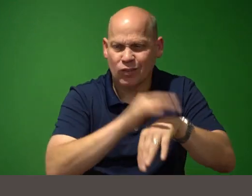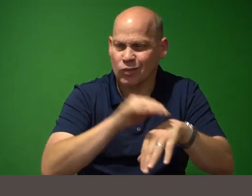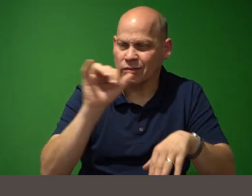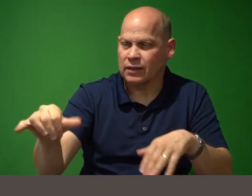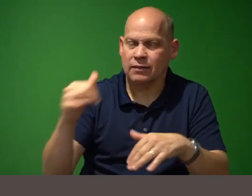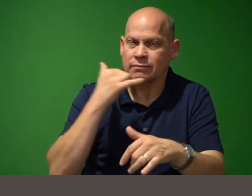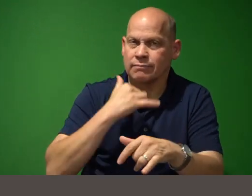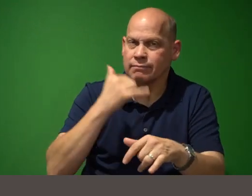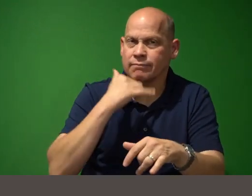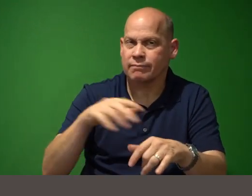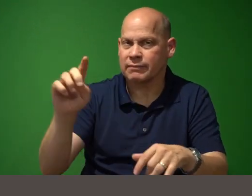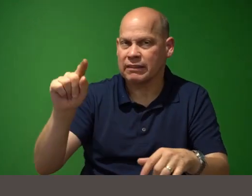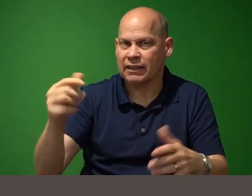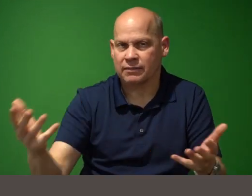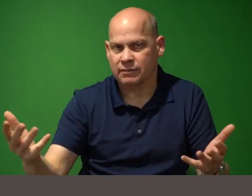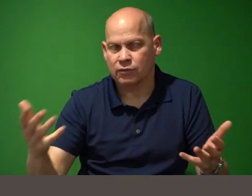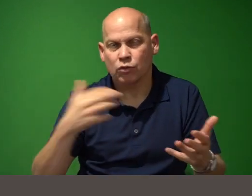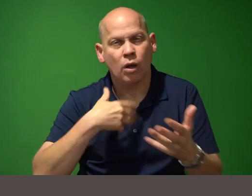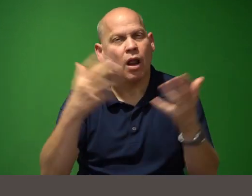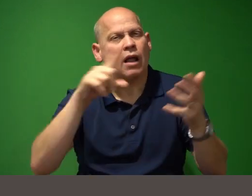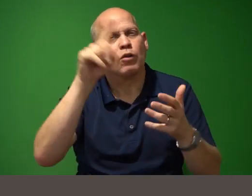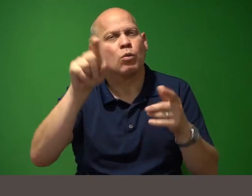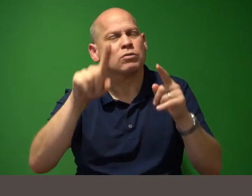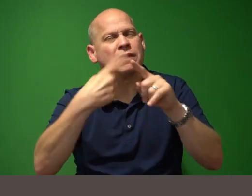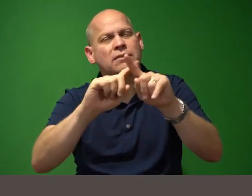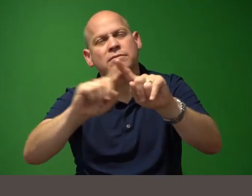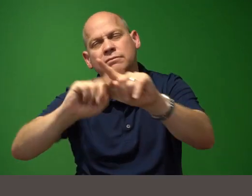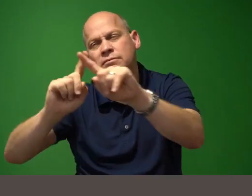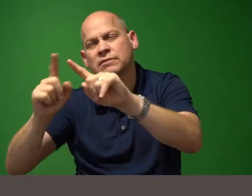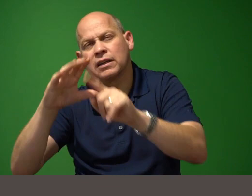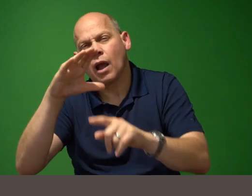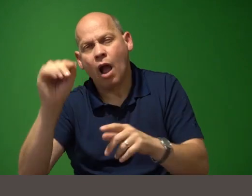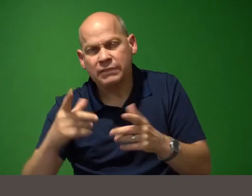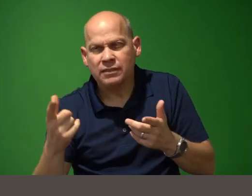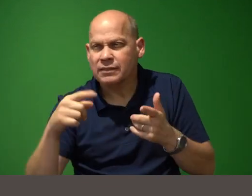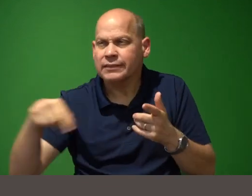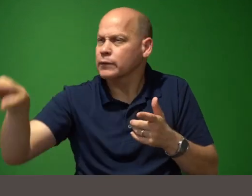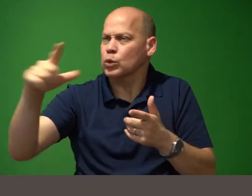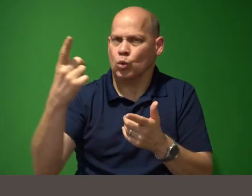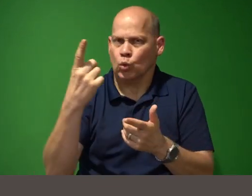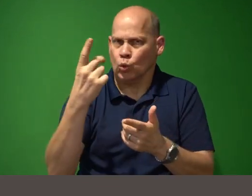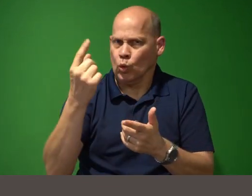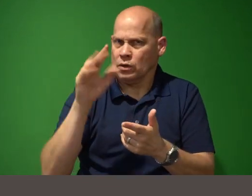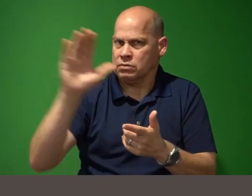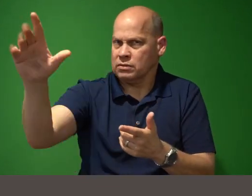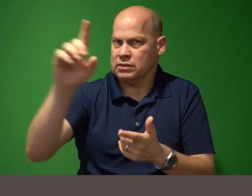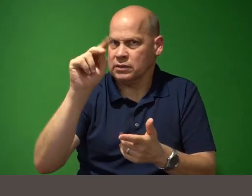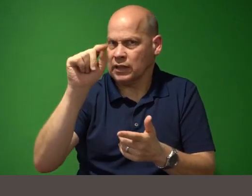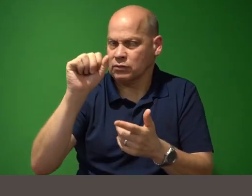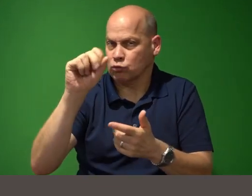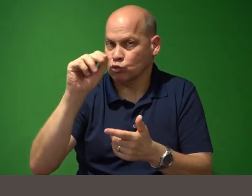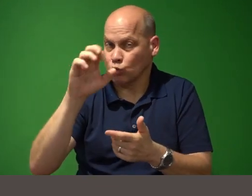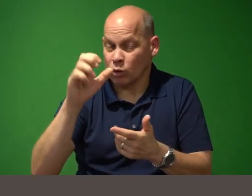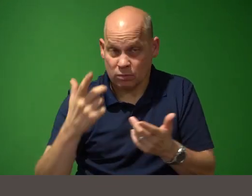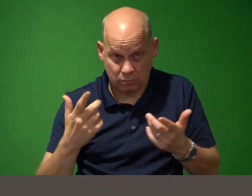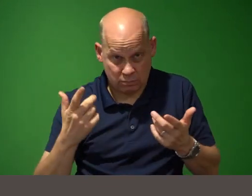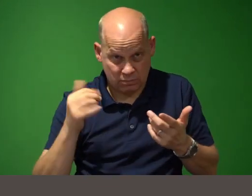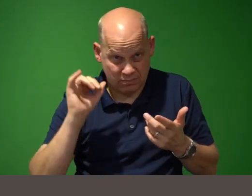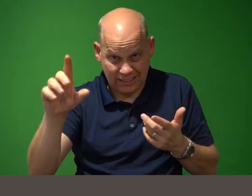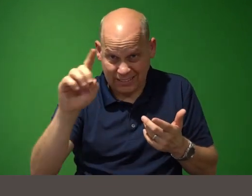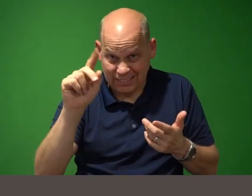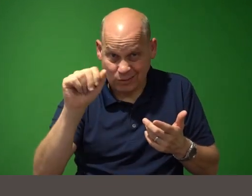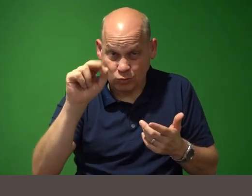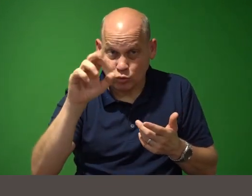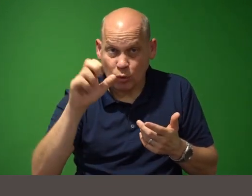the different companies what data sources they're using um whether that data source is copyrighted etc a lot of